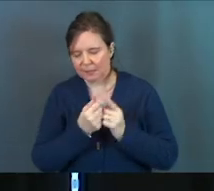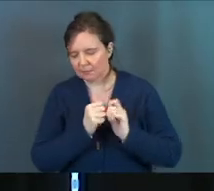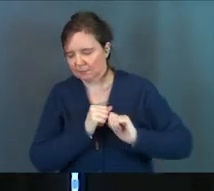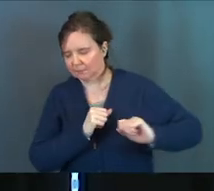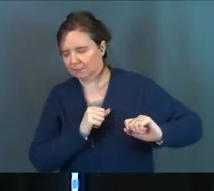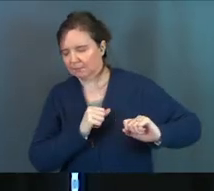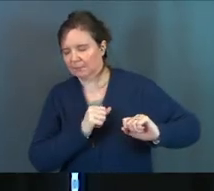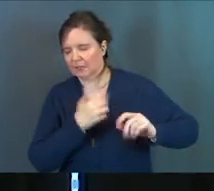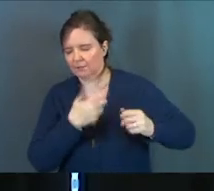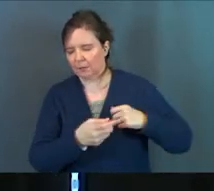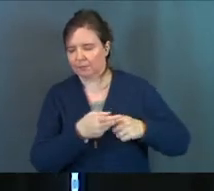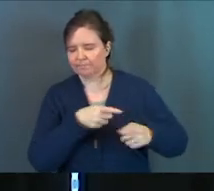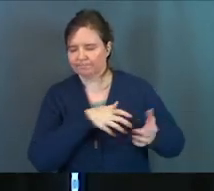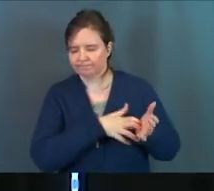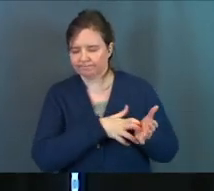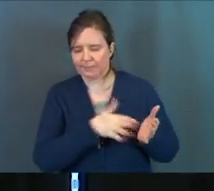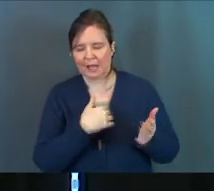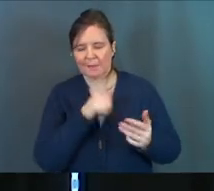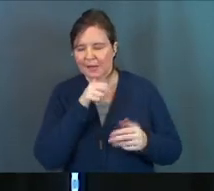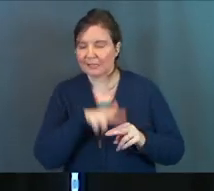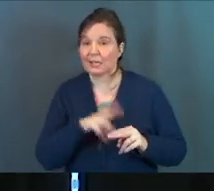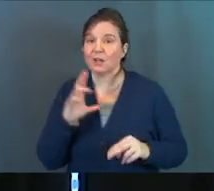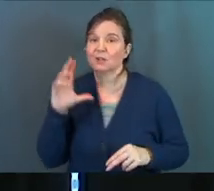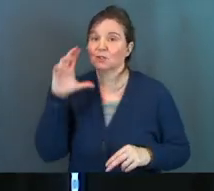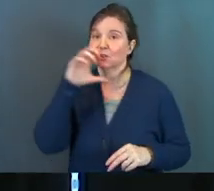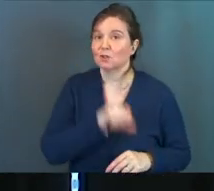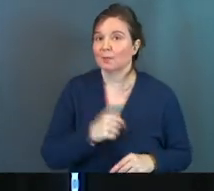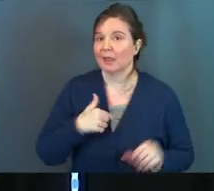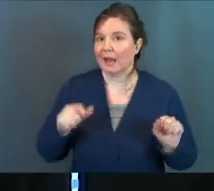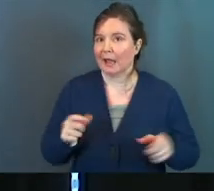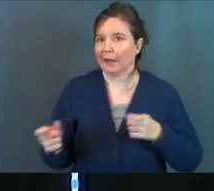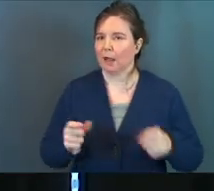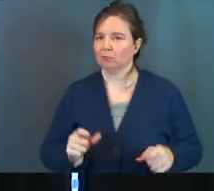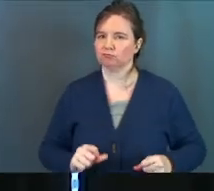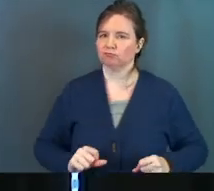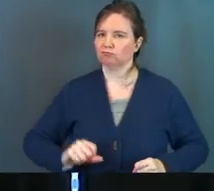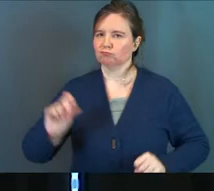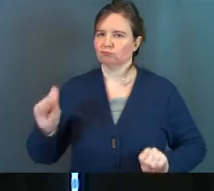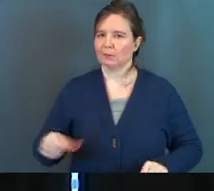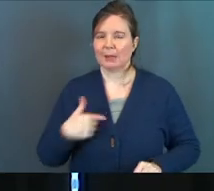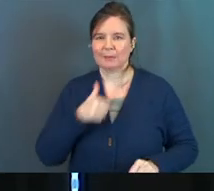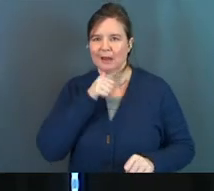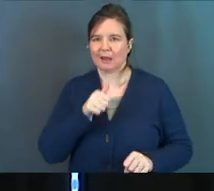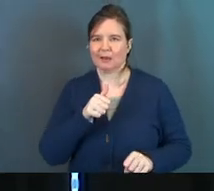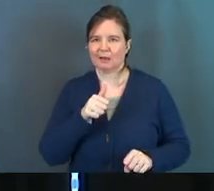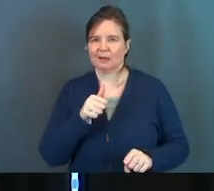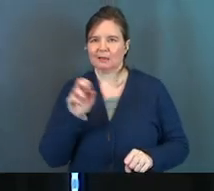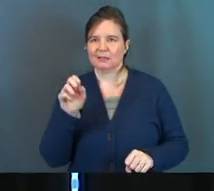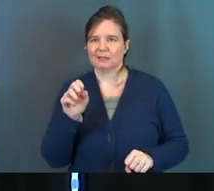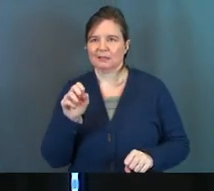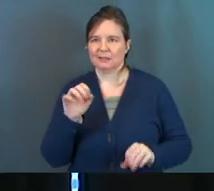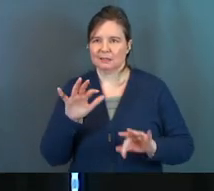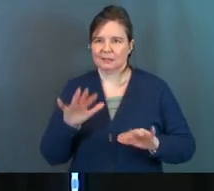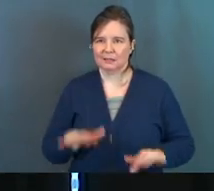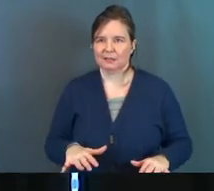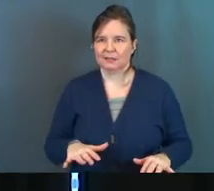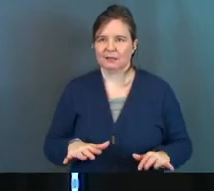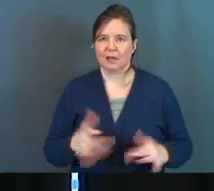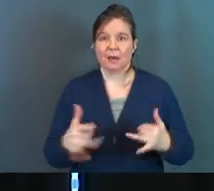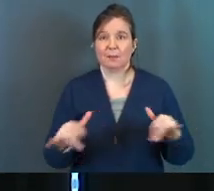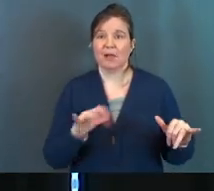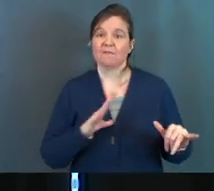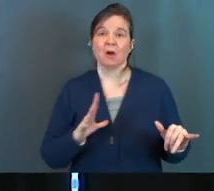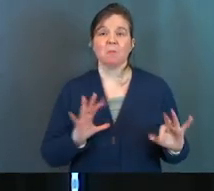away from trial. I'm not going to sit here and assume that I can handle it. I'm not going to take it down to E and play like